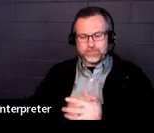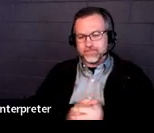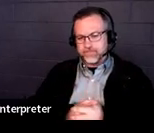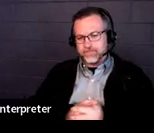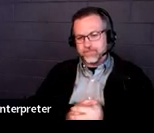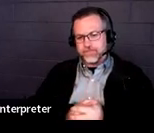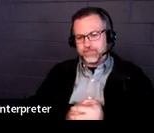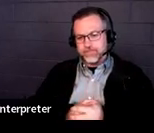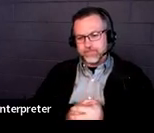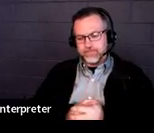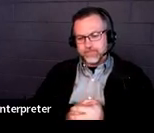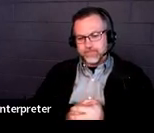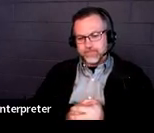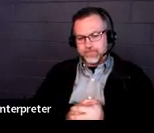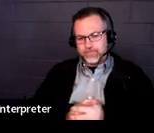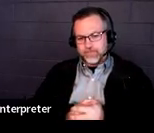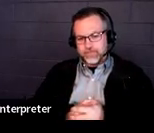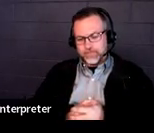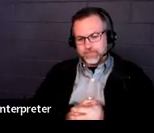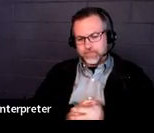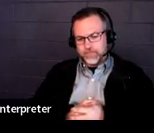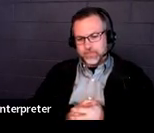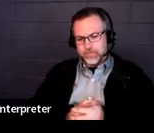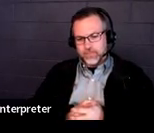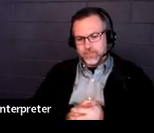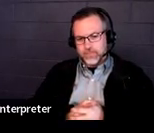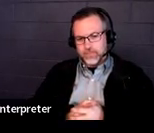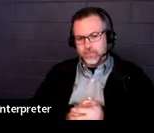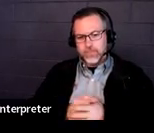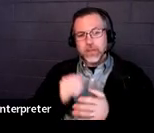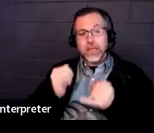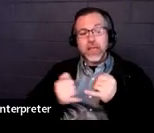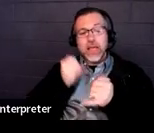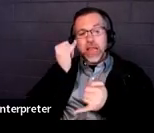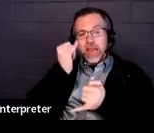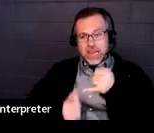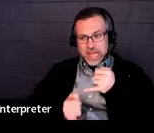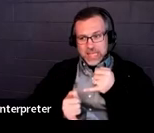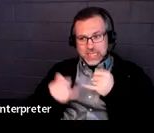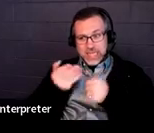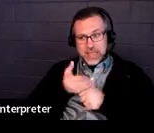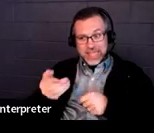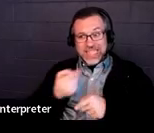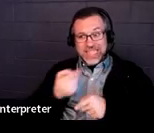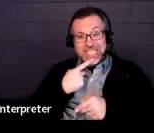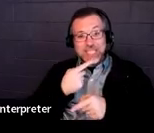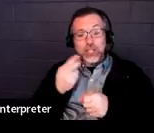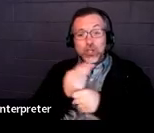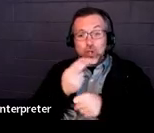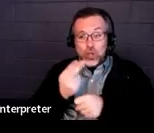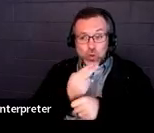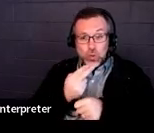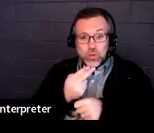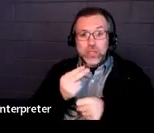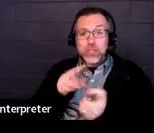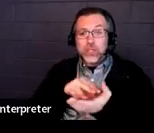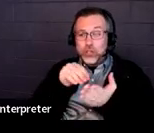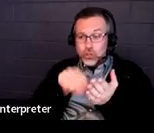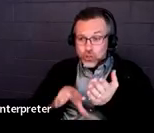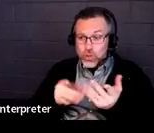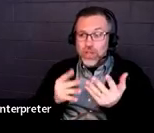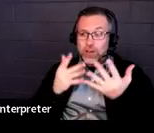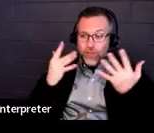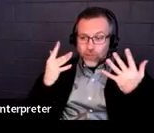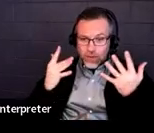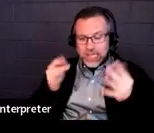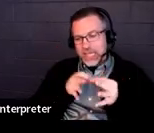And you can see there, the last thing says, use student-friendly language. They really should know their strengths